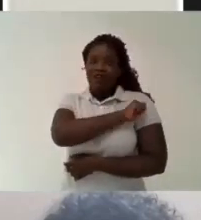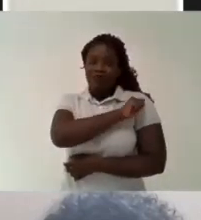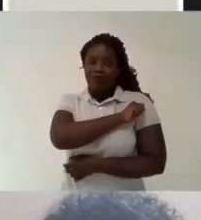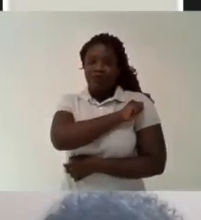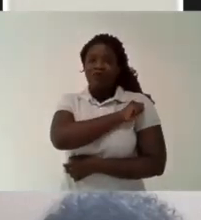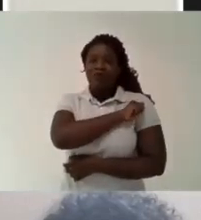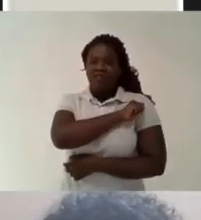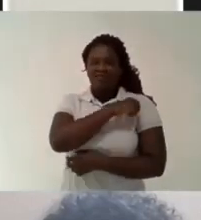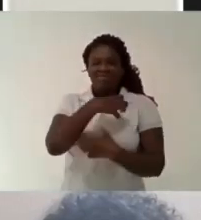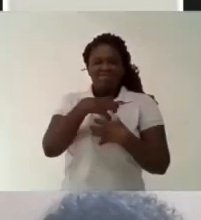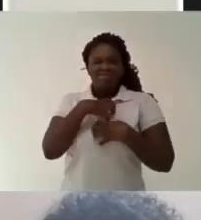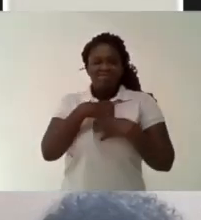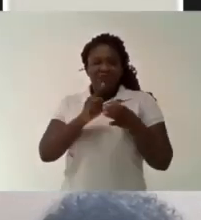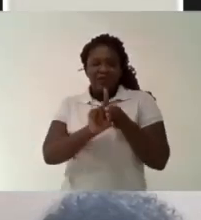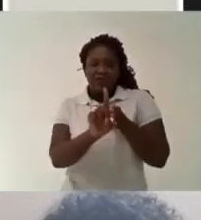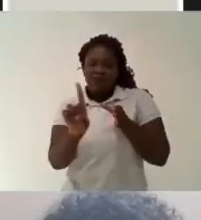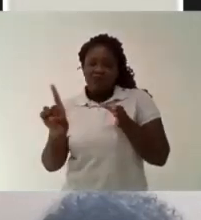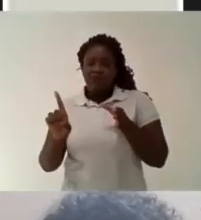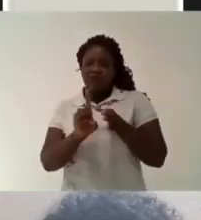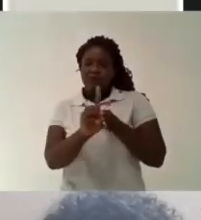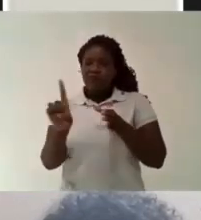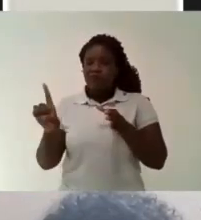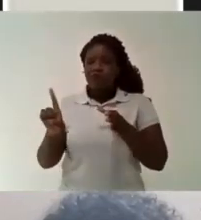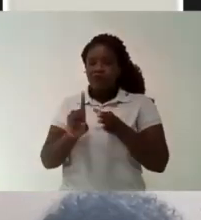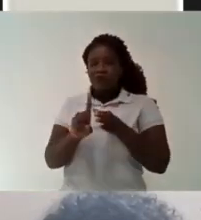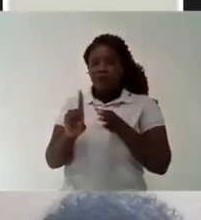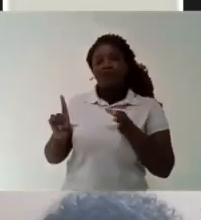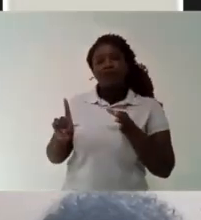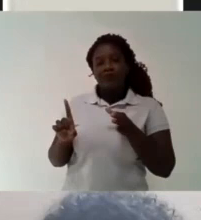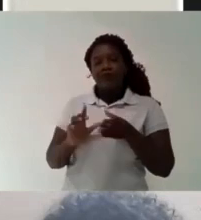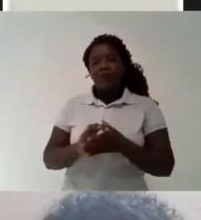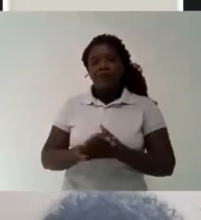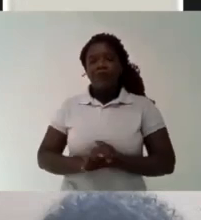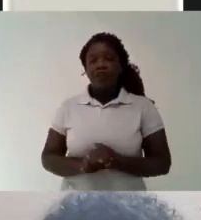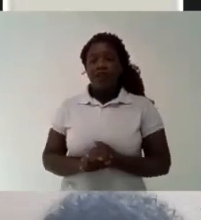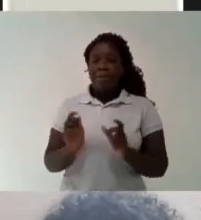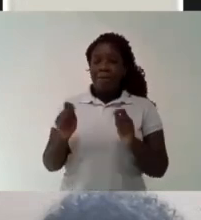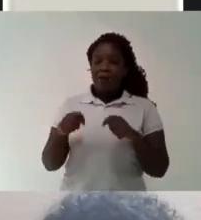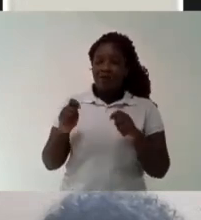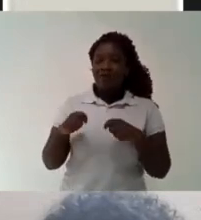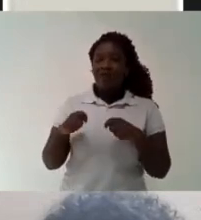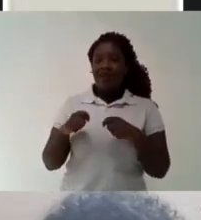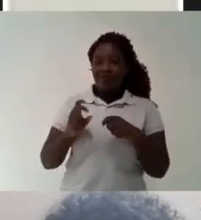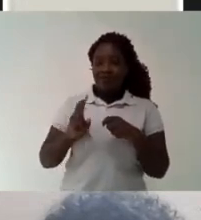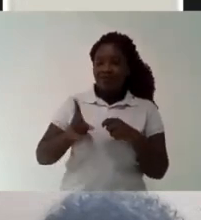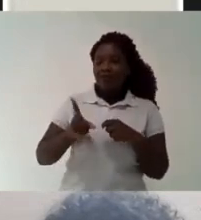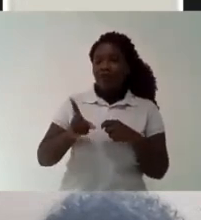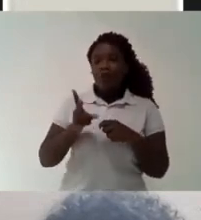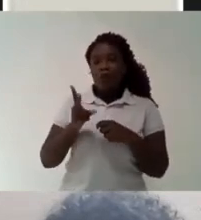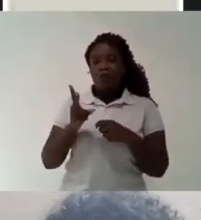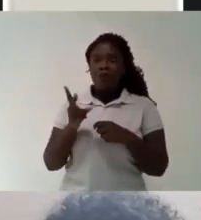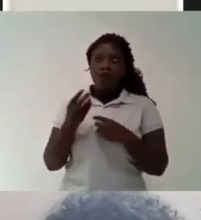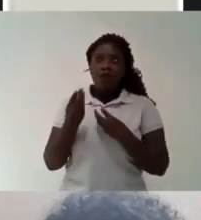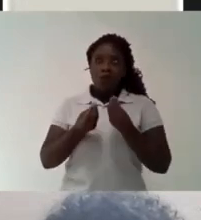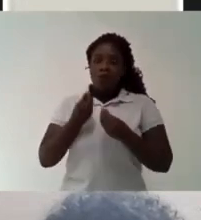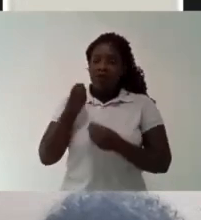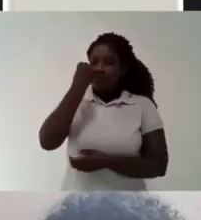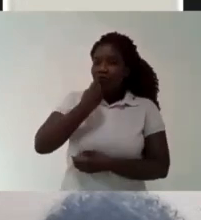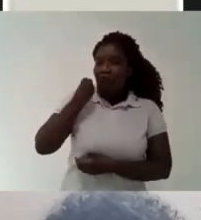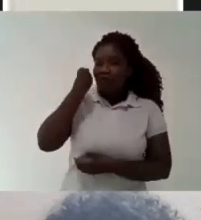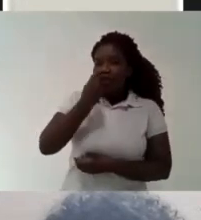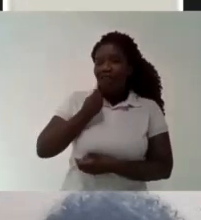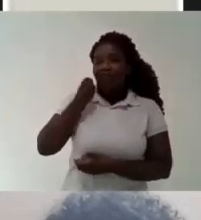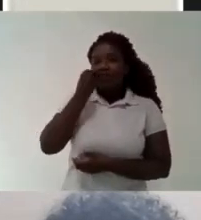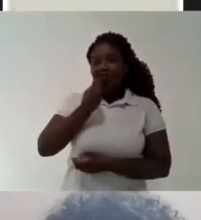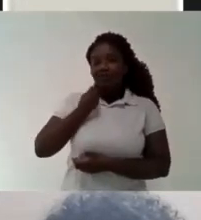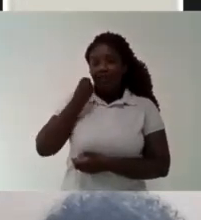to Brazilian students who are In other countries In fact this is